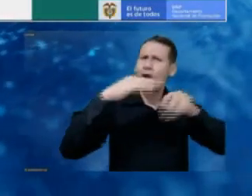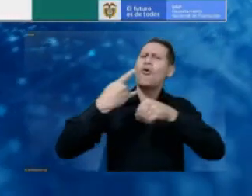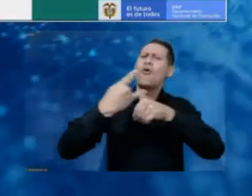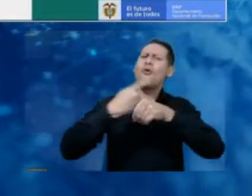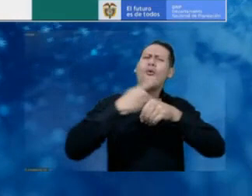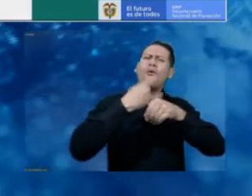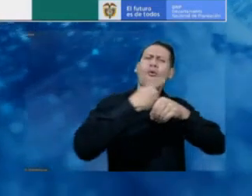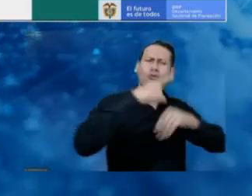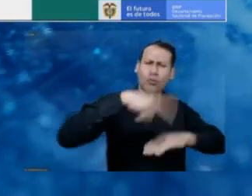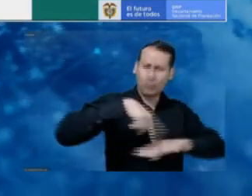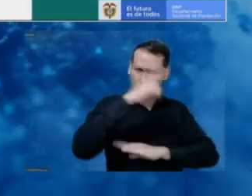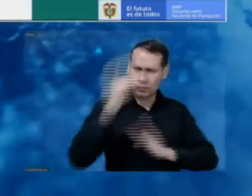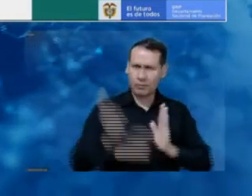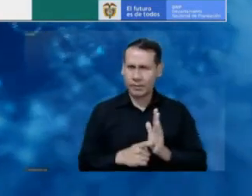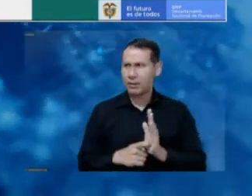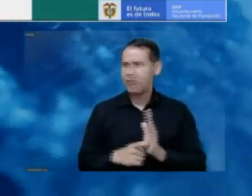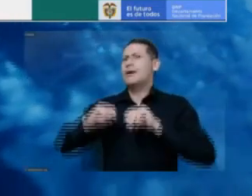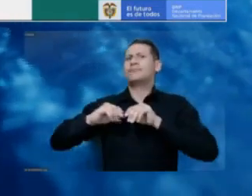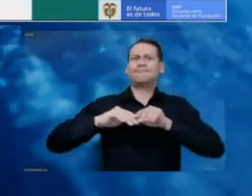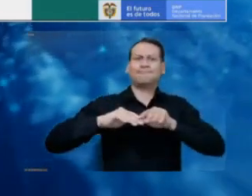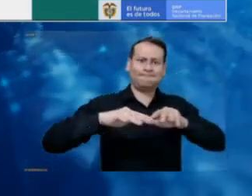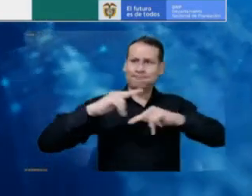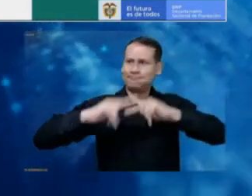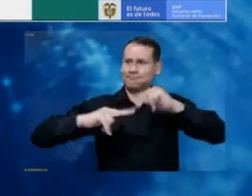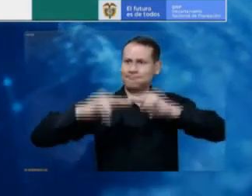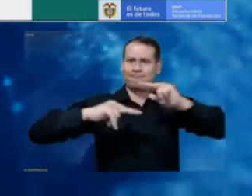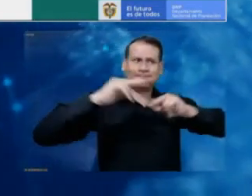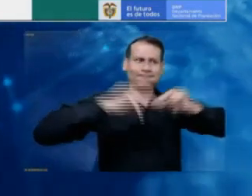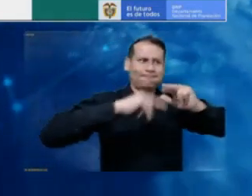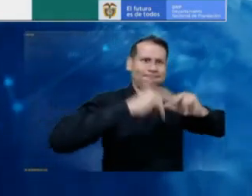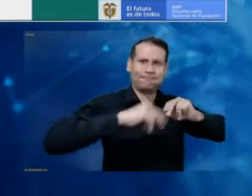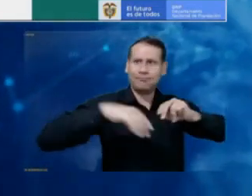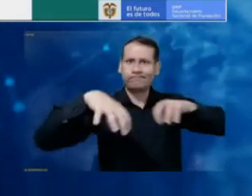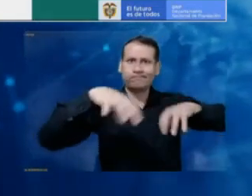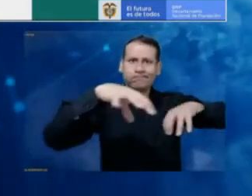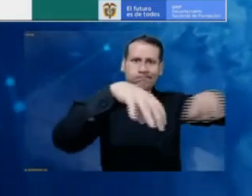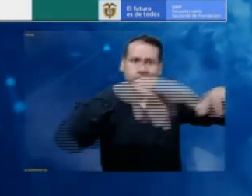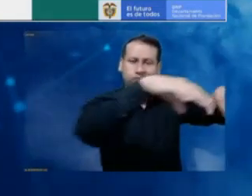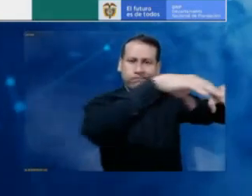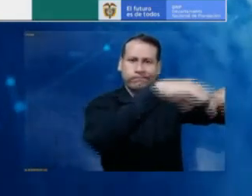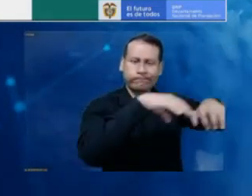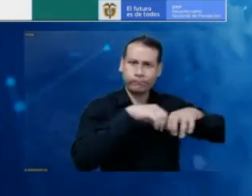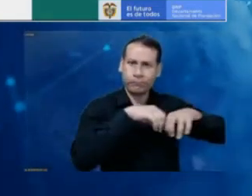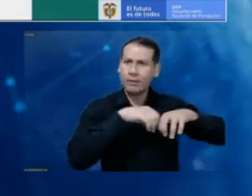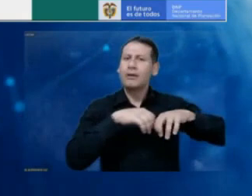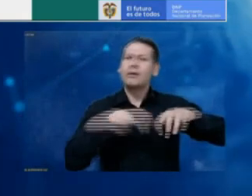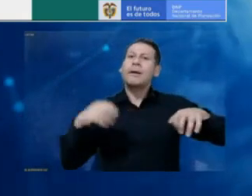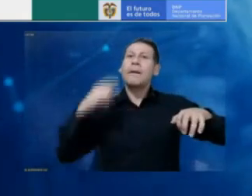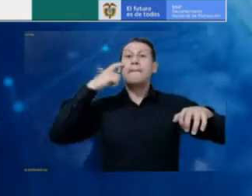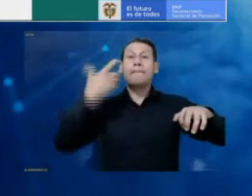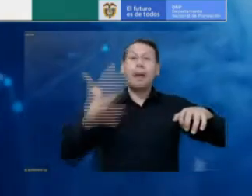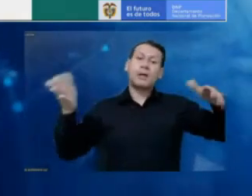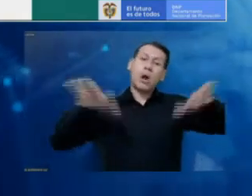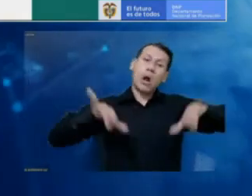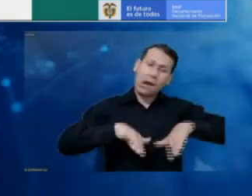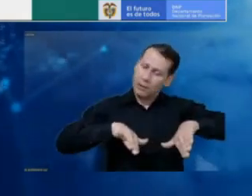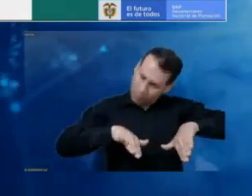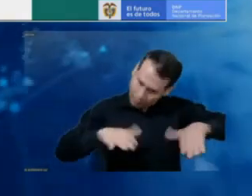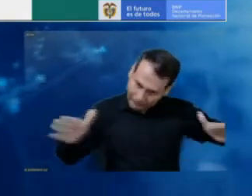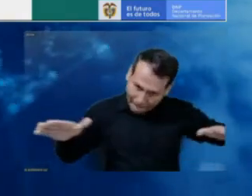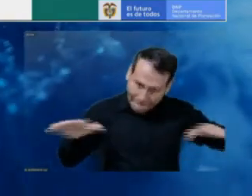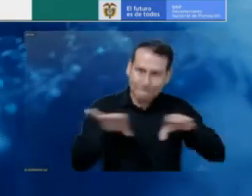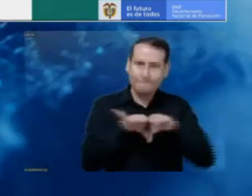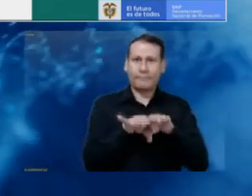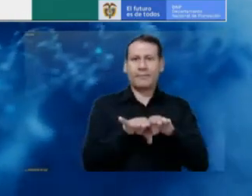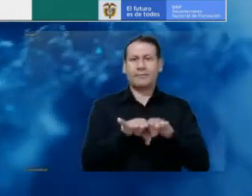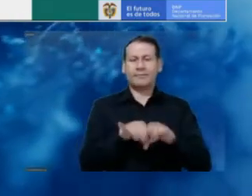that deployment infrastructure won't take place and that we won't be able to reach that goal. So, I wanted to tell